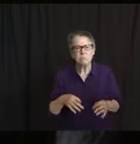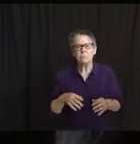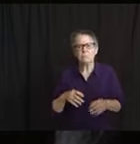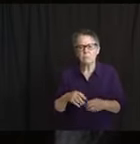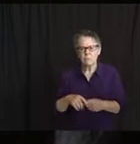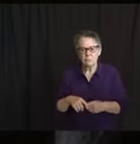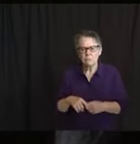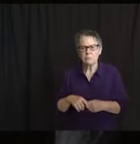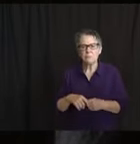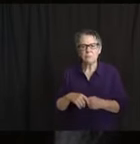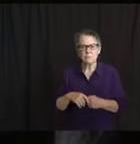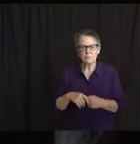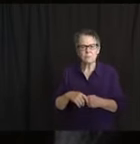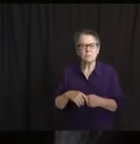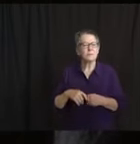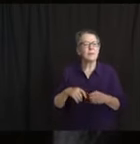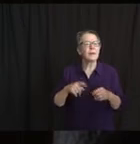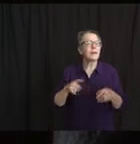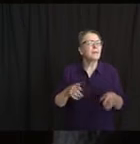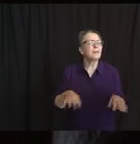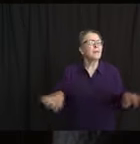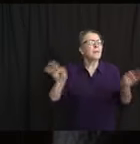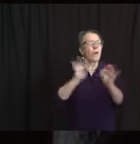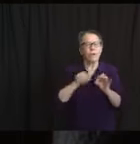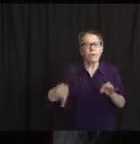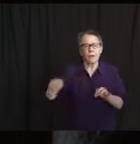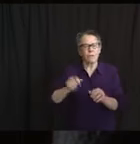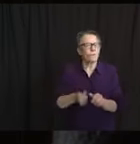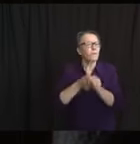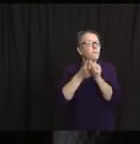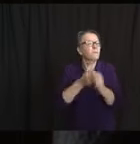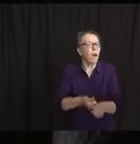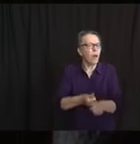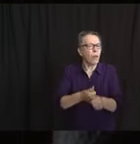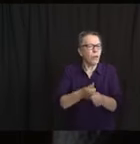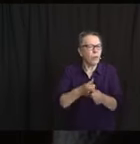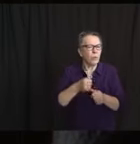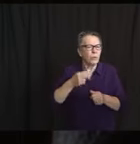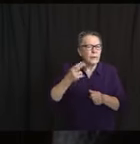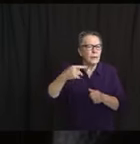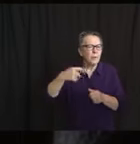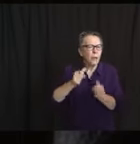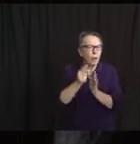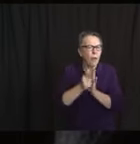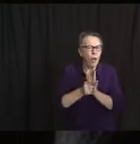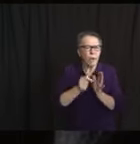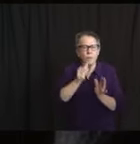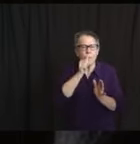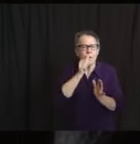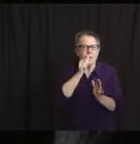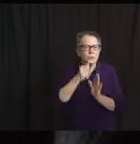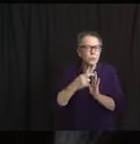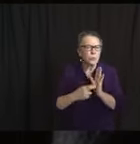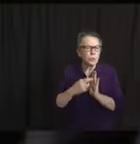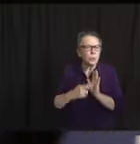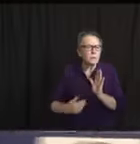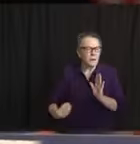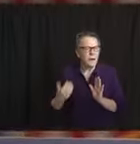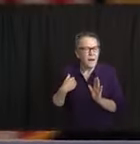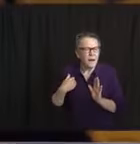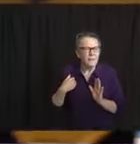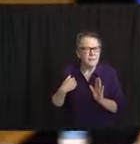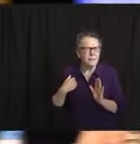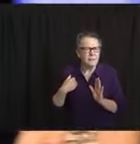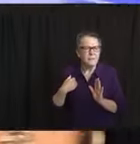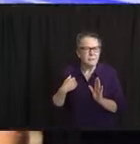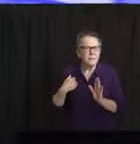you know, that's part of what we do in public health, that we want to respect the privacy of the individual. A couple of quick things. It won't be a knock